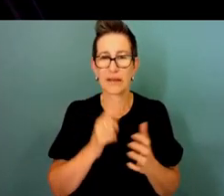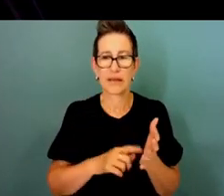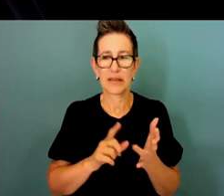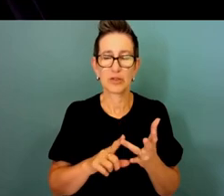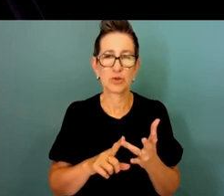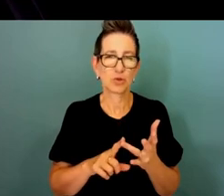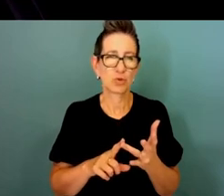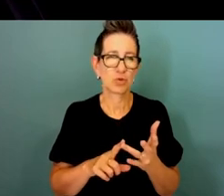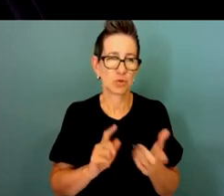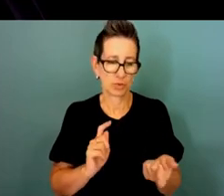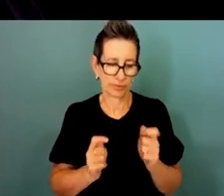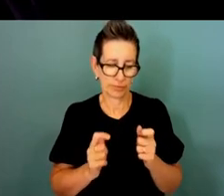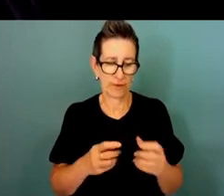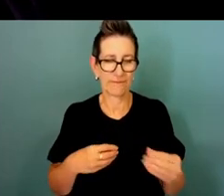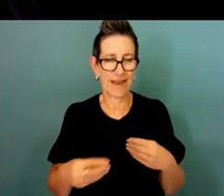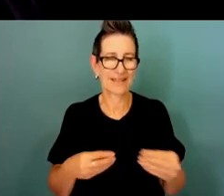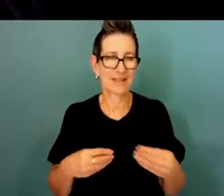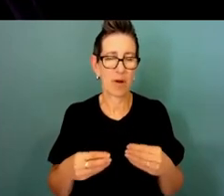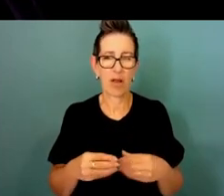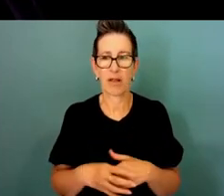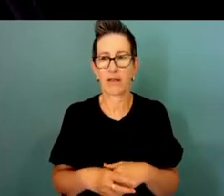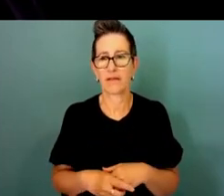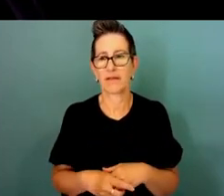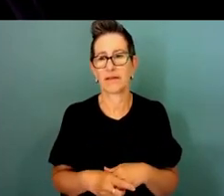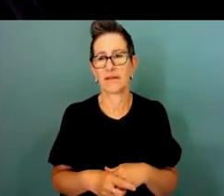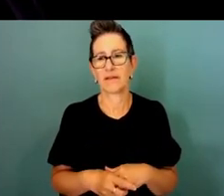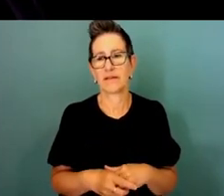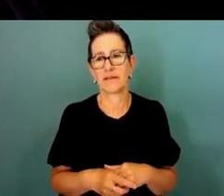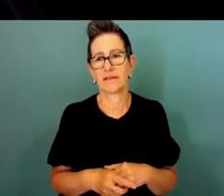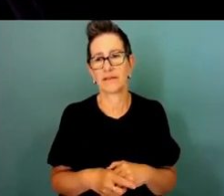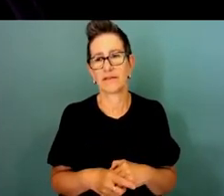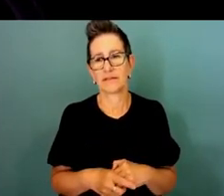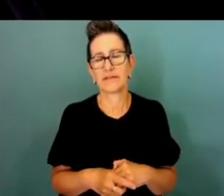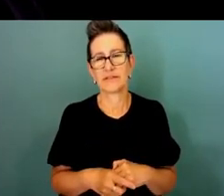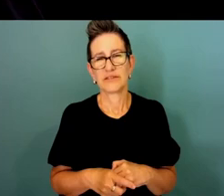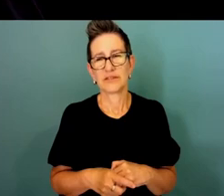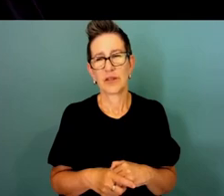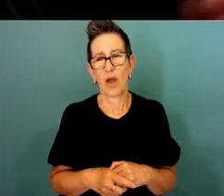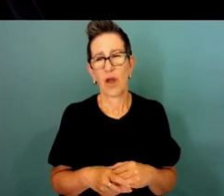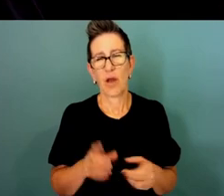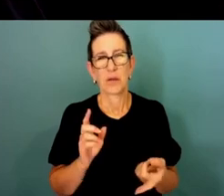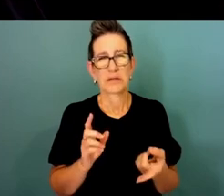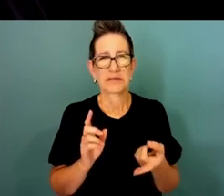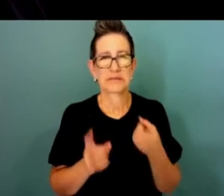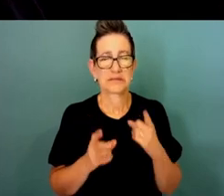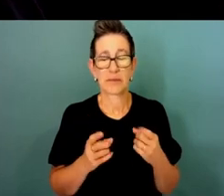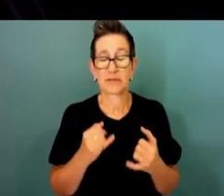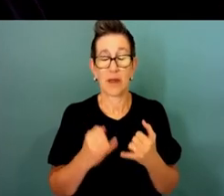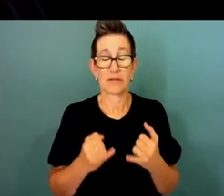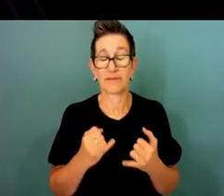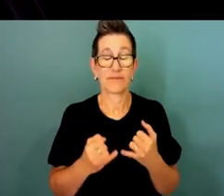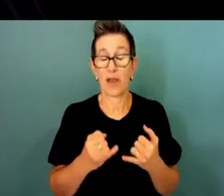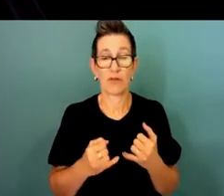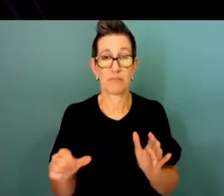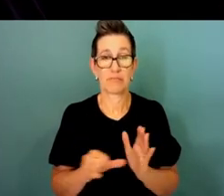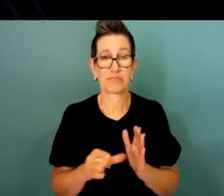might be in your normal sort of here's your job description write a job application and come through this really horrendous process and we